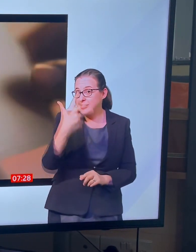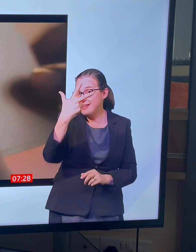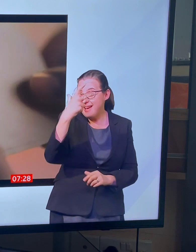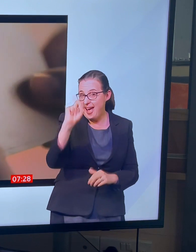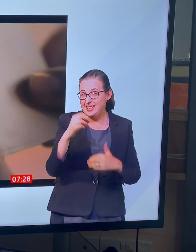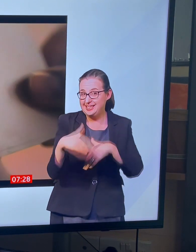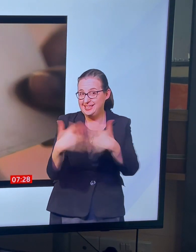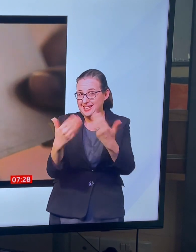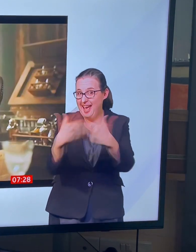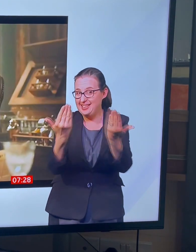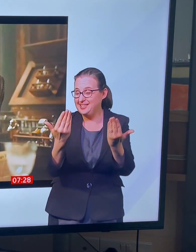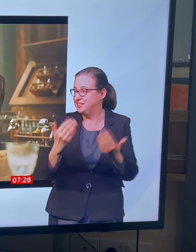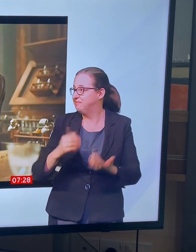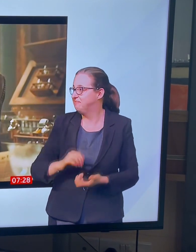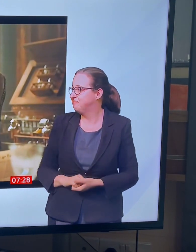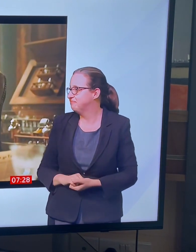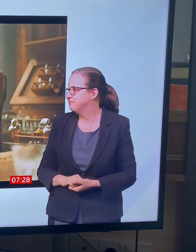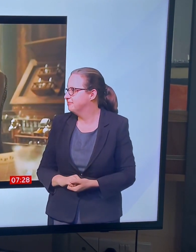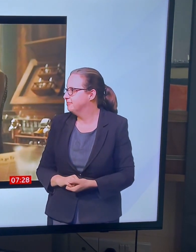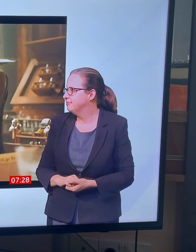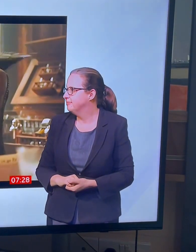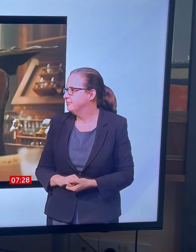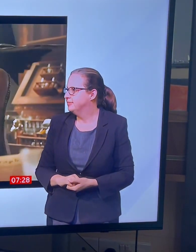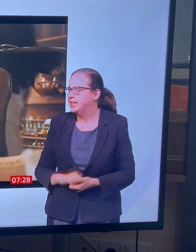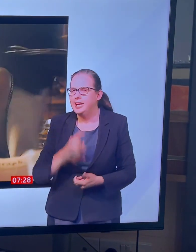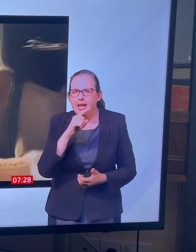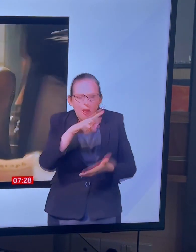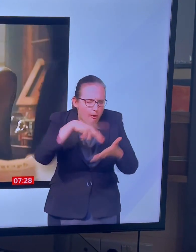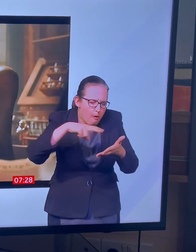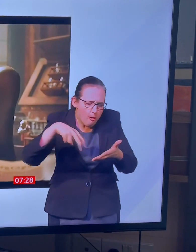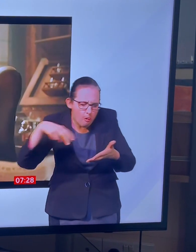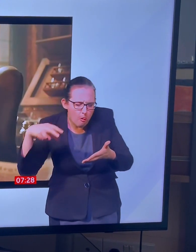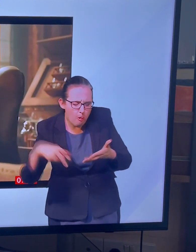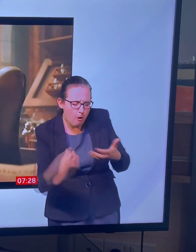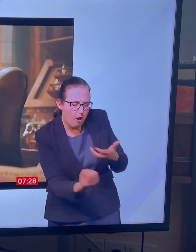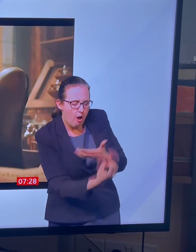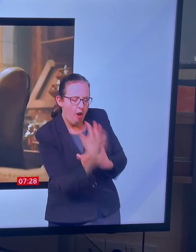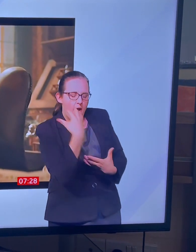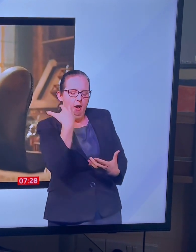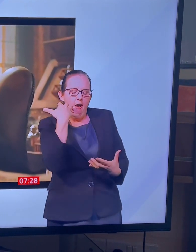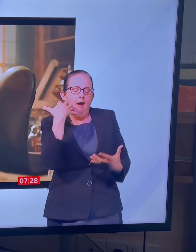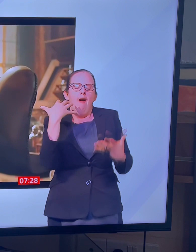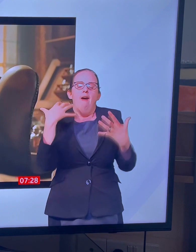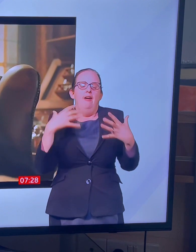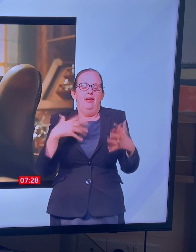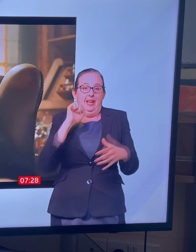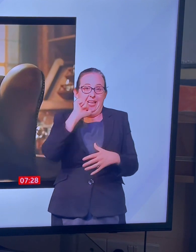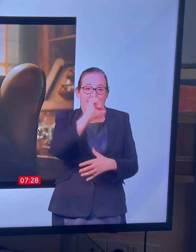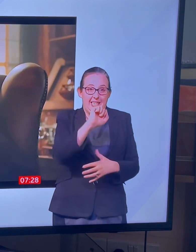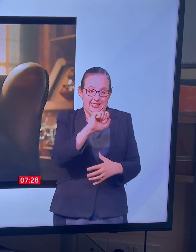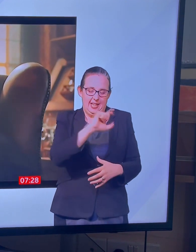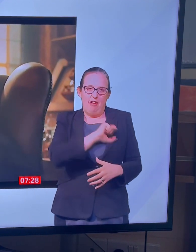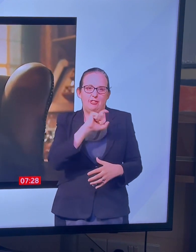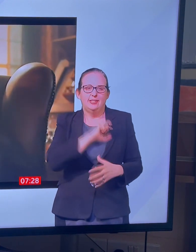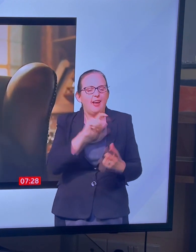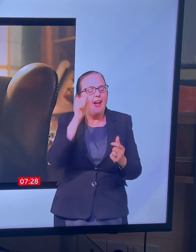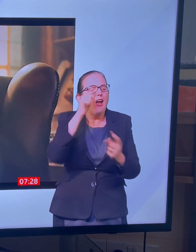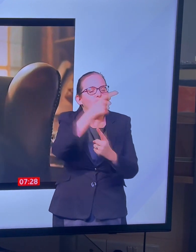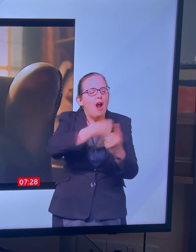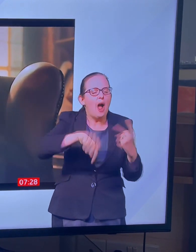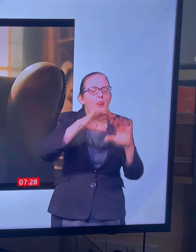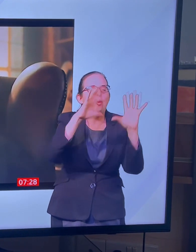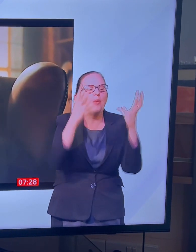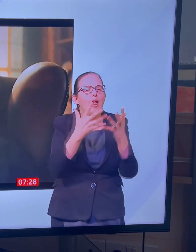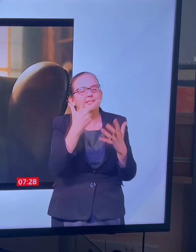Inspired by the adventures of Phileas Fogg, as depicted recently by David Tennant in the BBC TV series